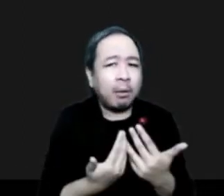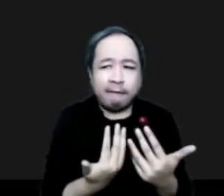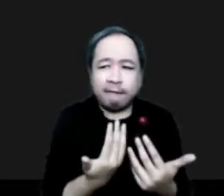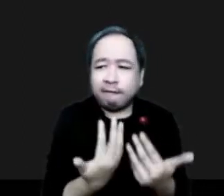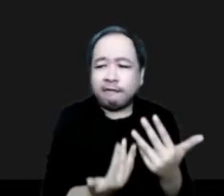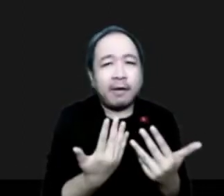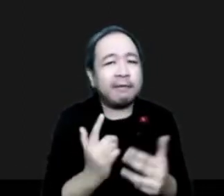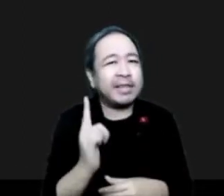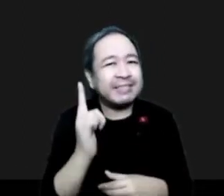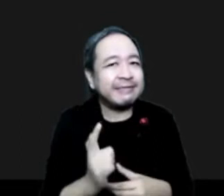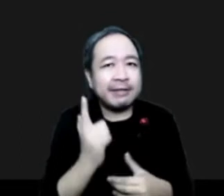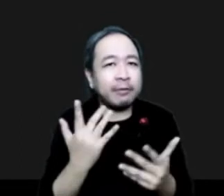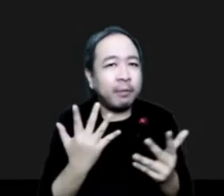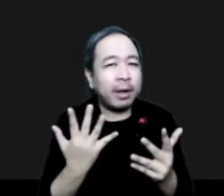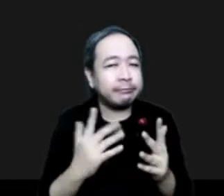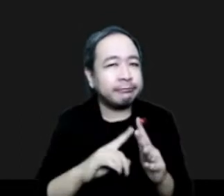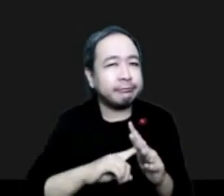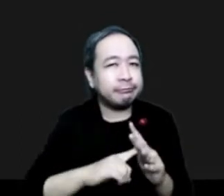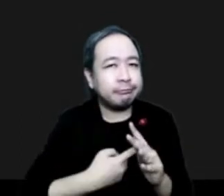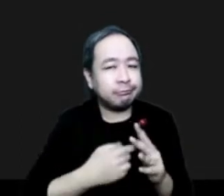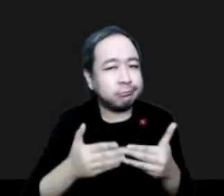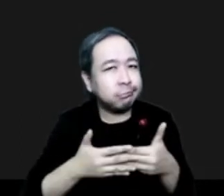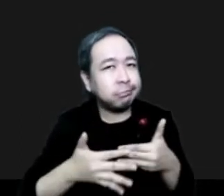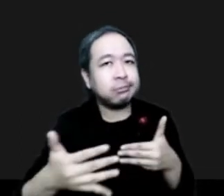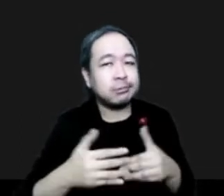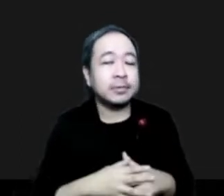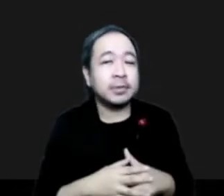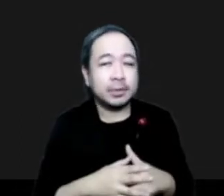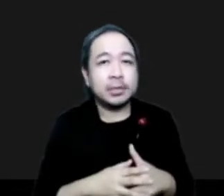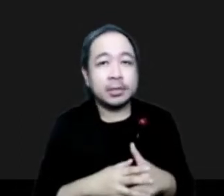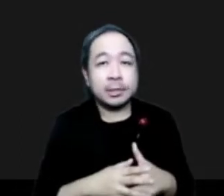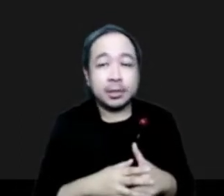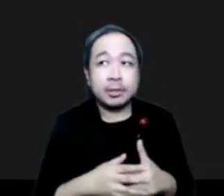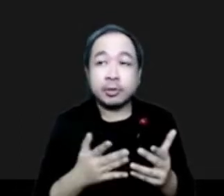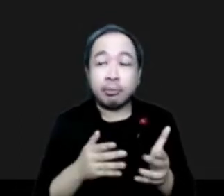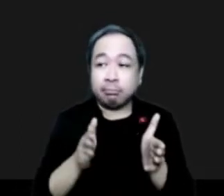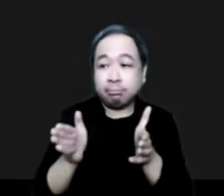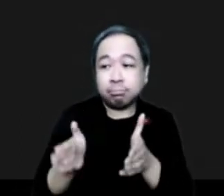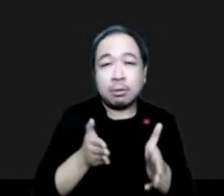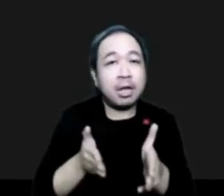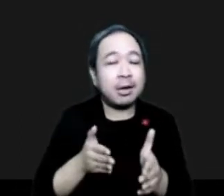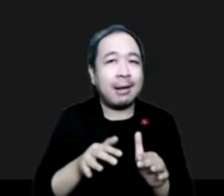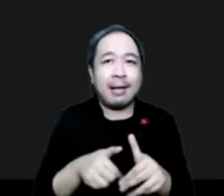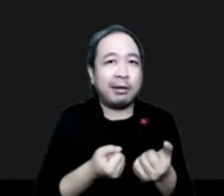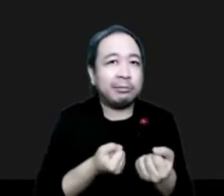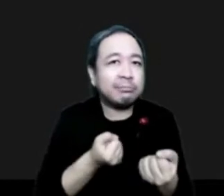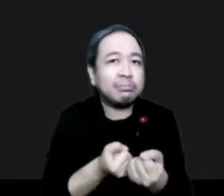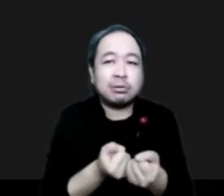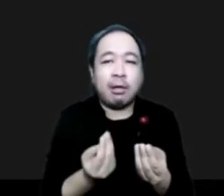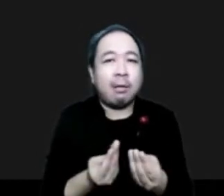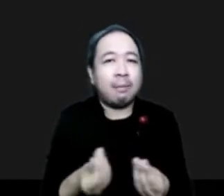Third one is readiness, preparing to fight fires, building the capacities which are needed for that.